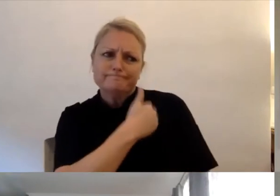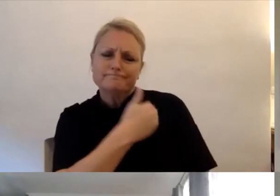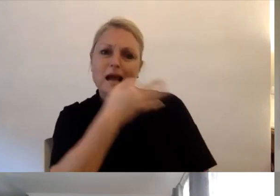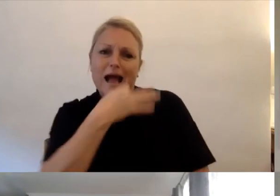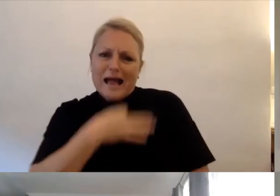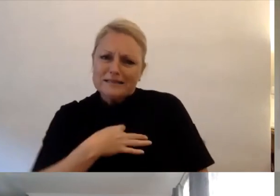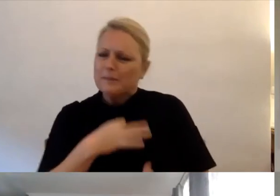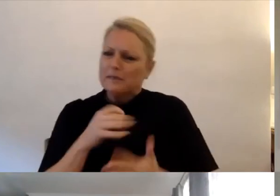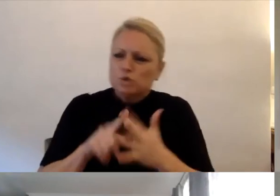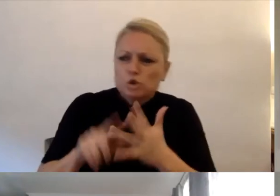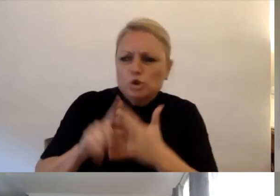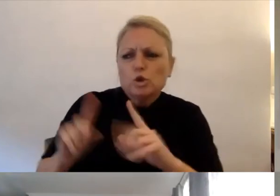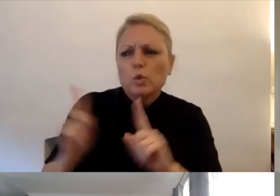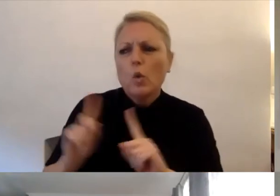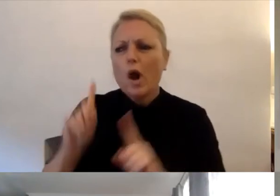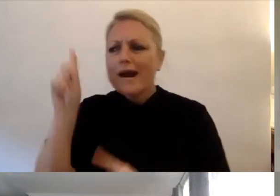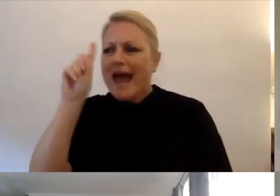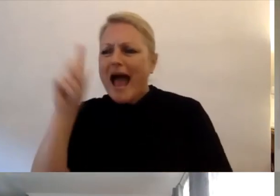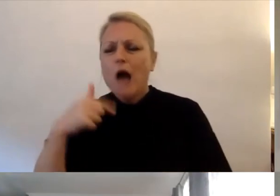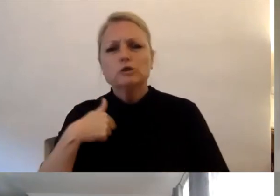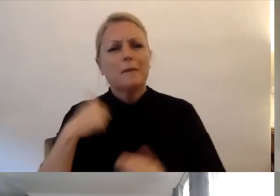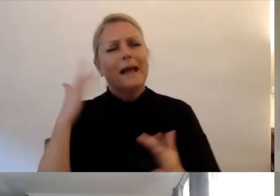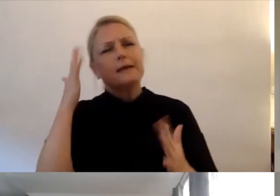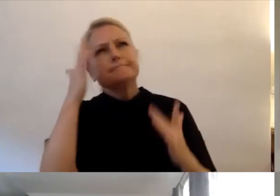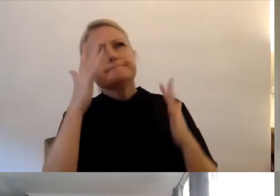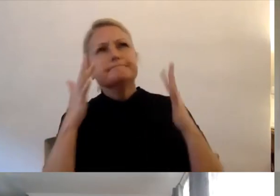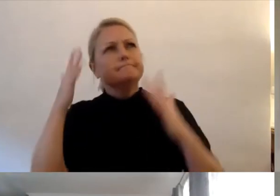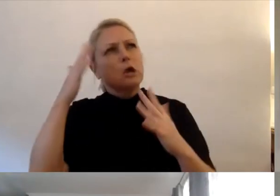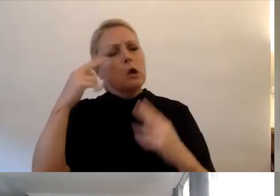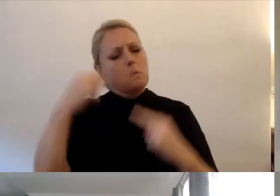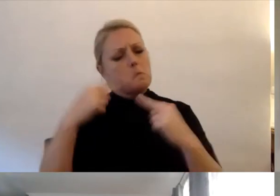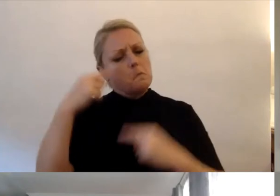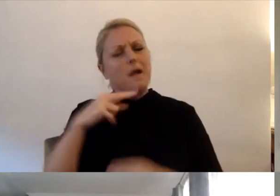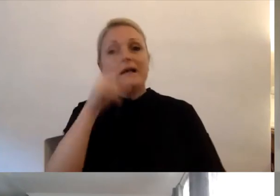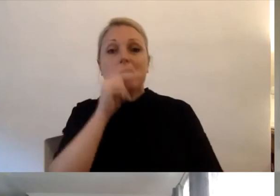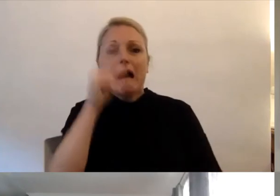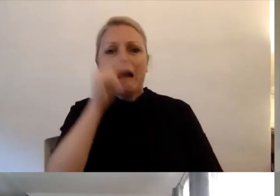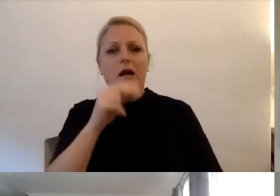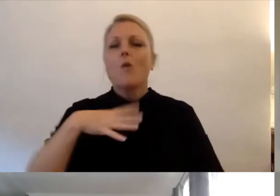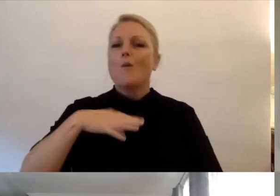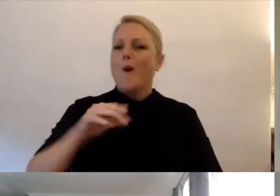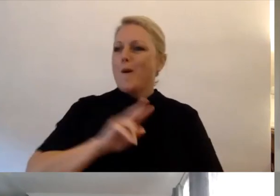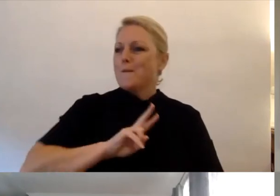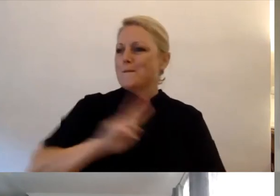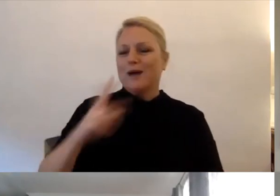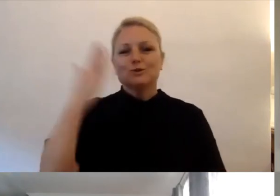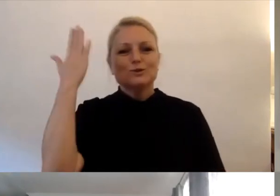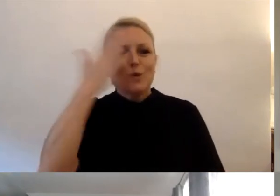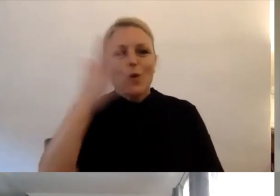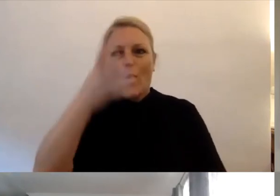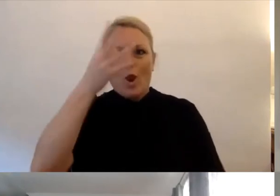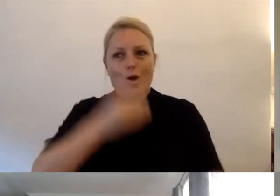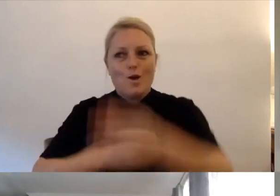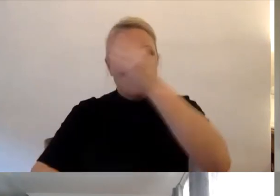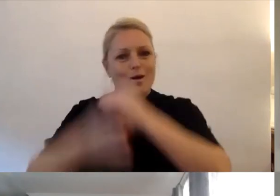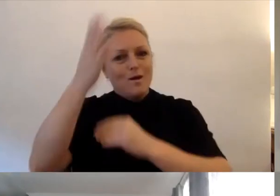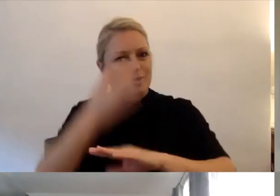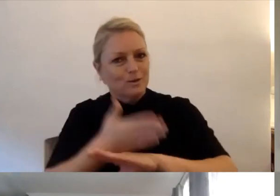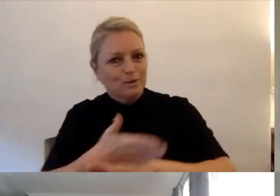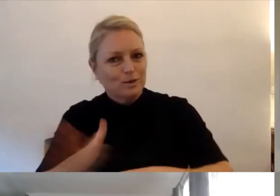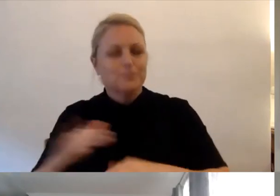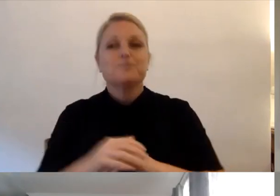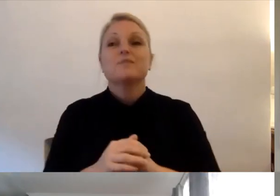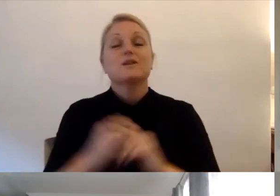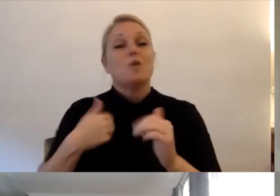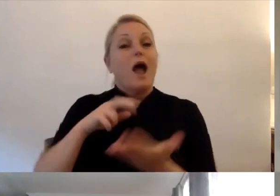So I then thought, well, I'm young enough. I decided to go back to school and figure out what to do after that. I was enrolled at TAFE